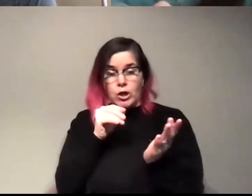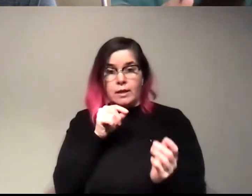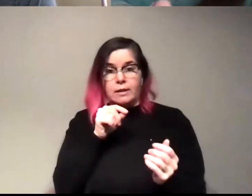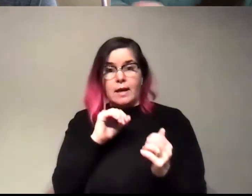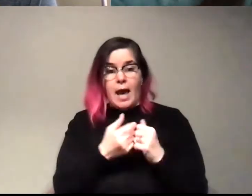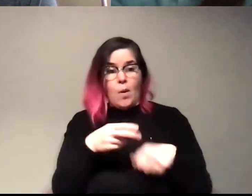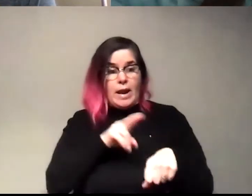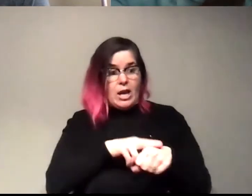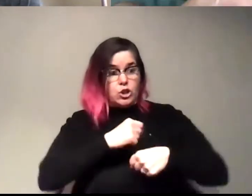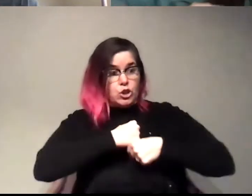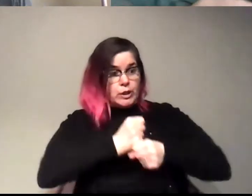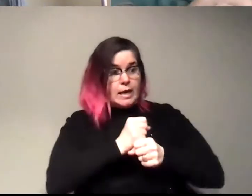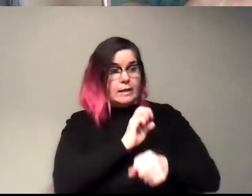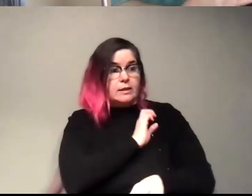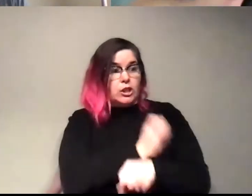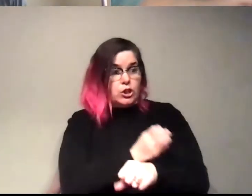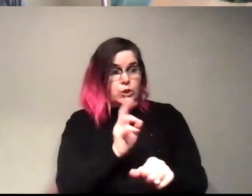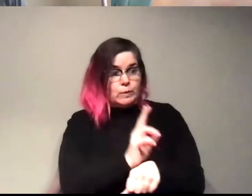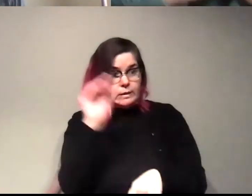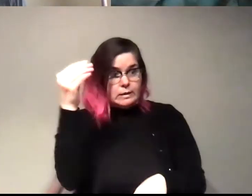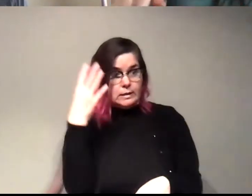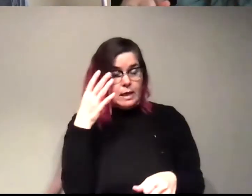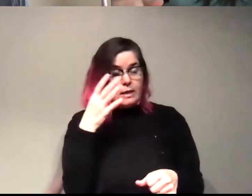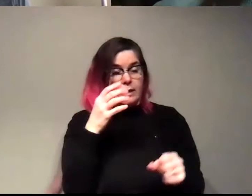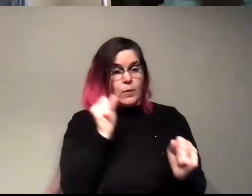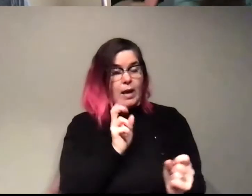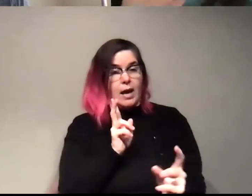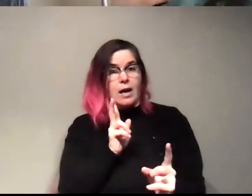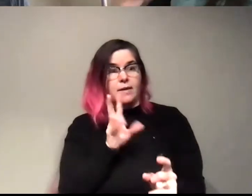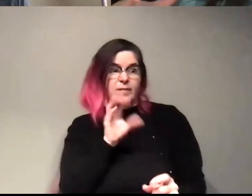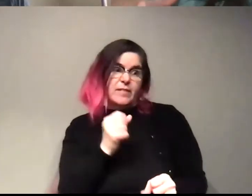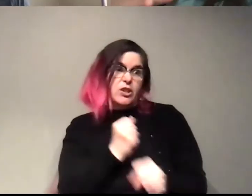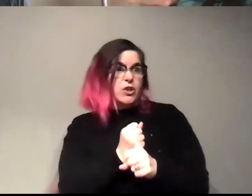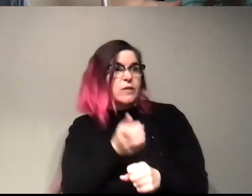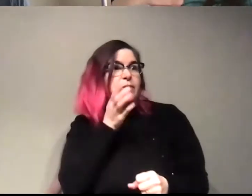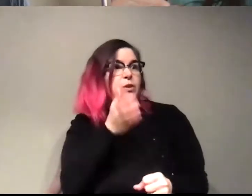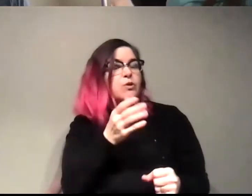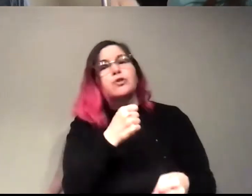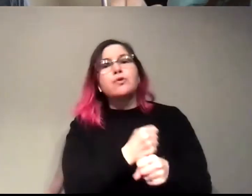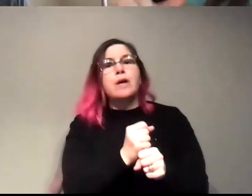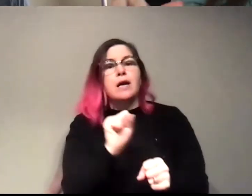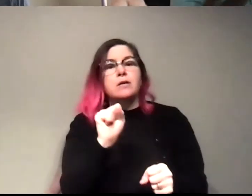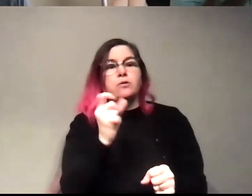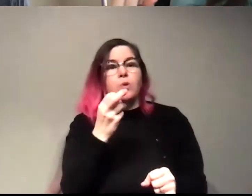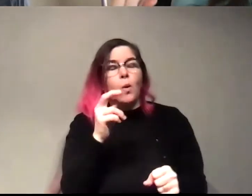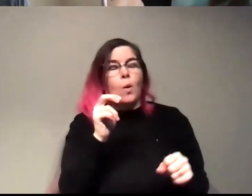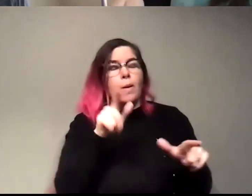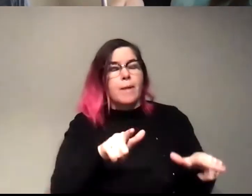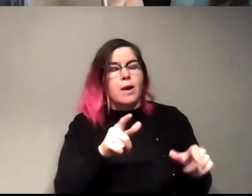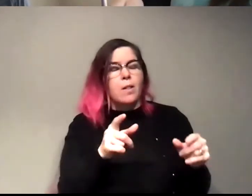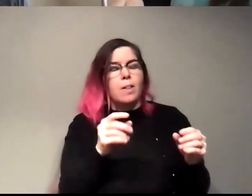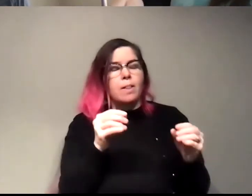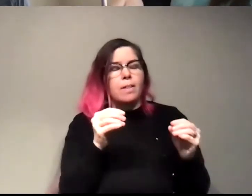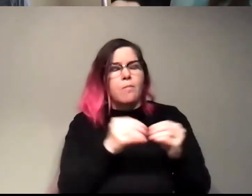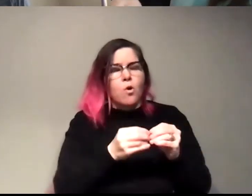creates energy from the sun that you'll be able to, in maybe 50 years, create a solar panel that is more efficient than the ones that